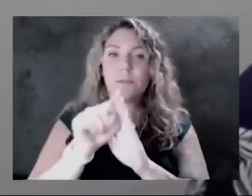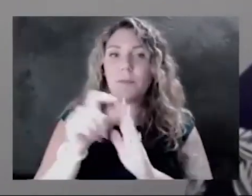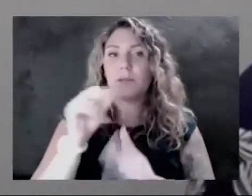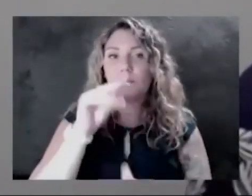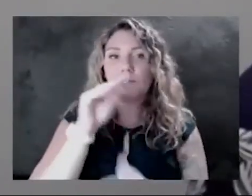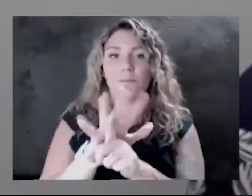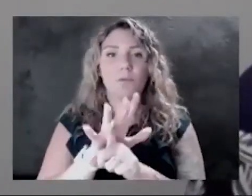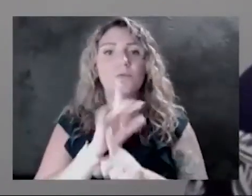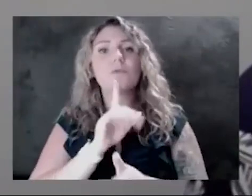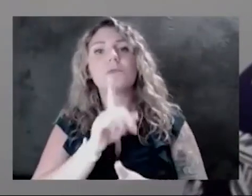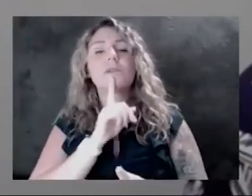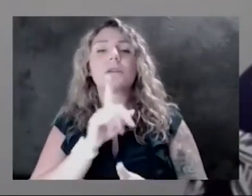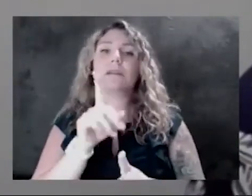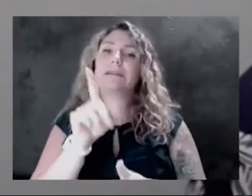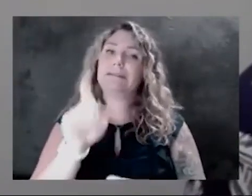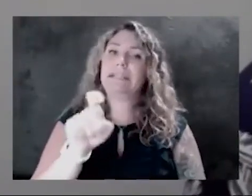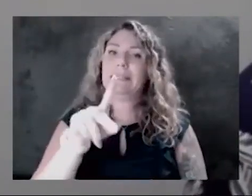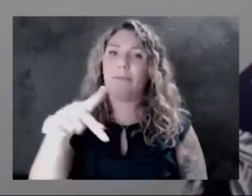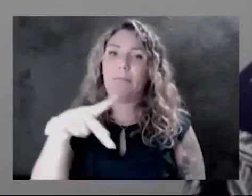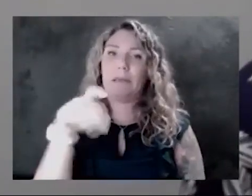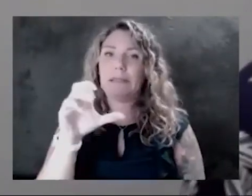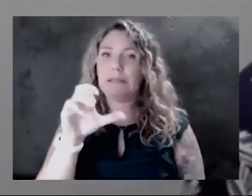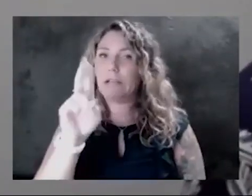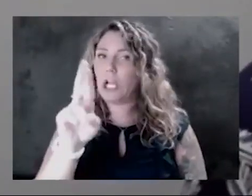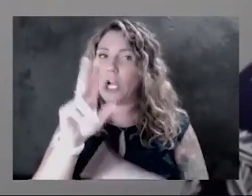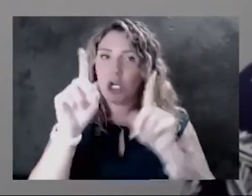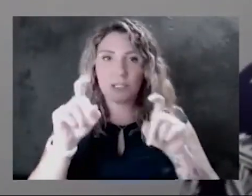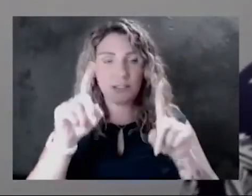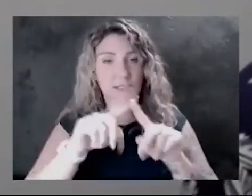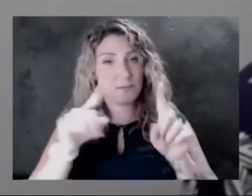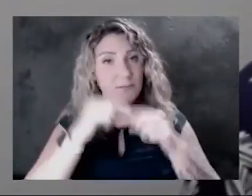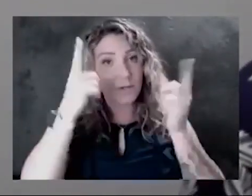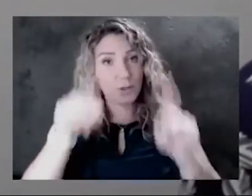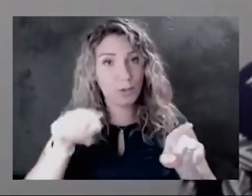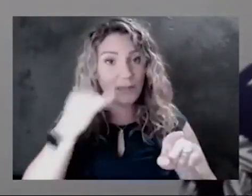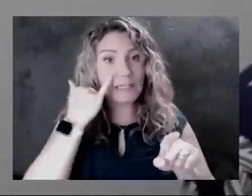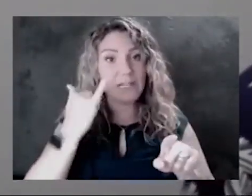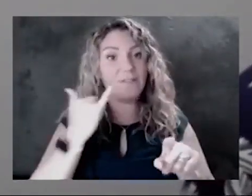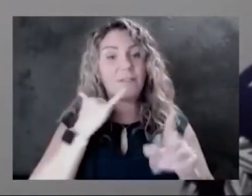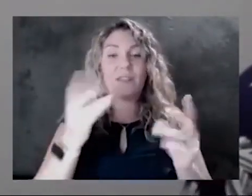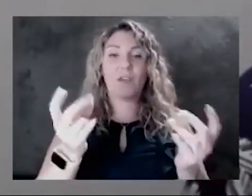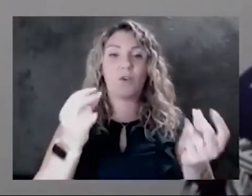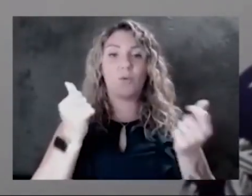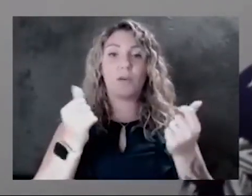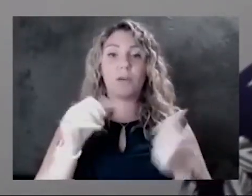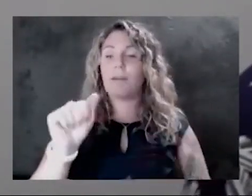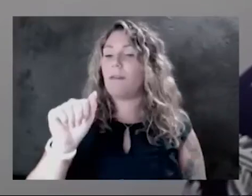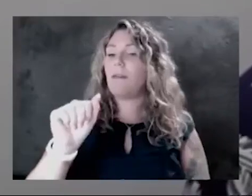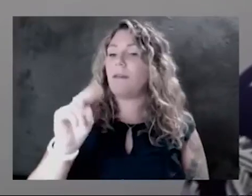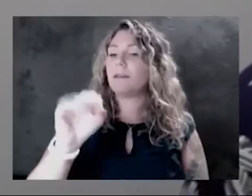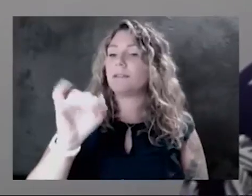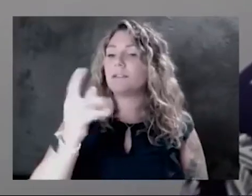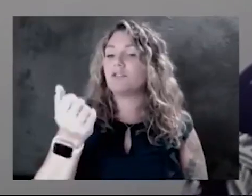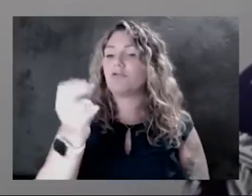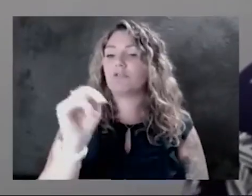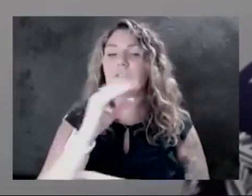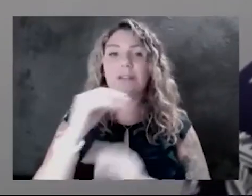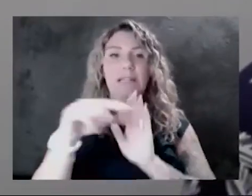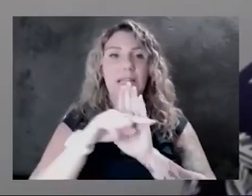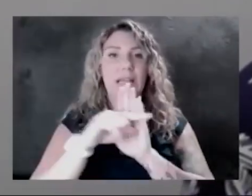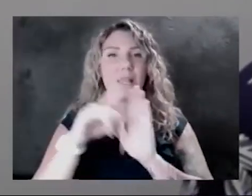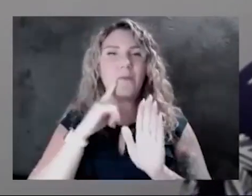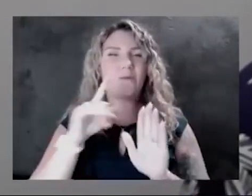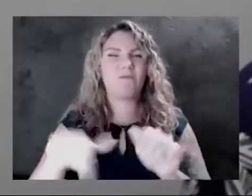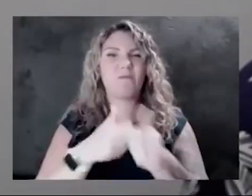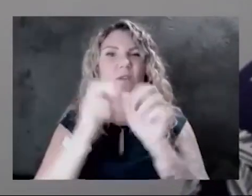we really do want folks to get that PCR test. But I agree, if you get that quick antigen test result and it's negative, I would probably follow up with the